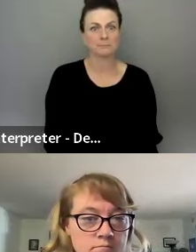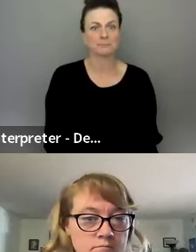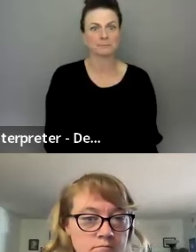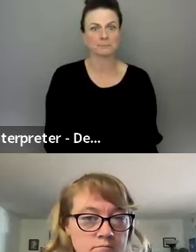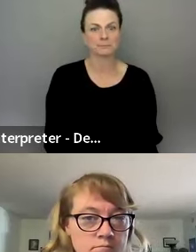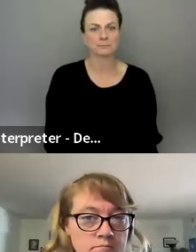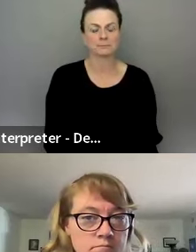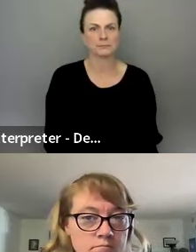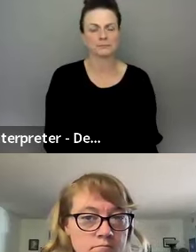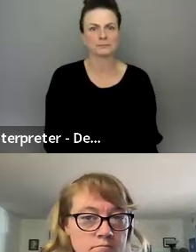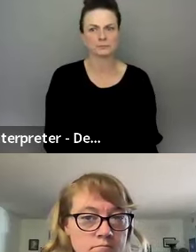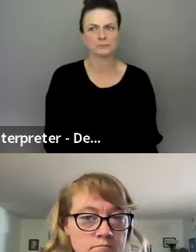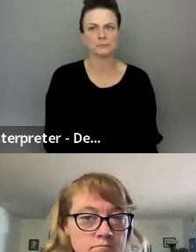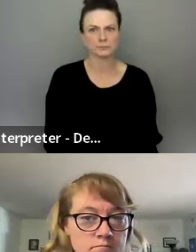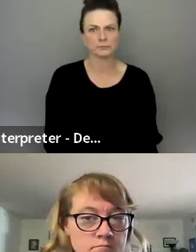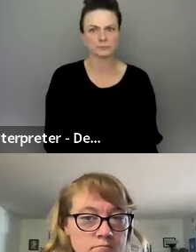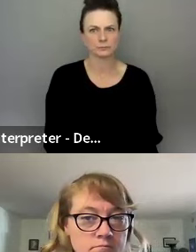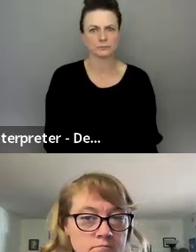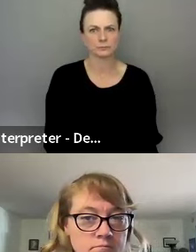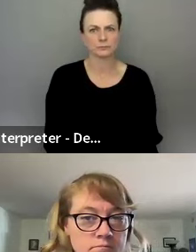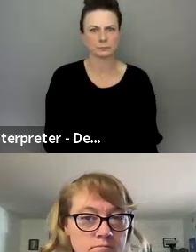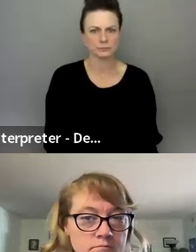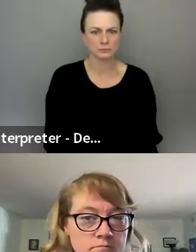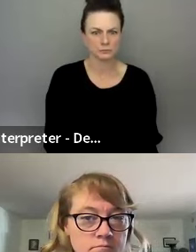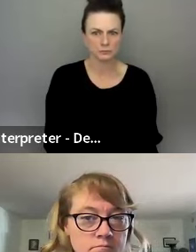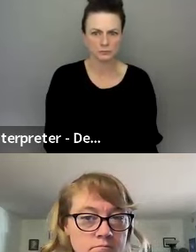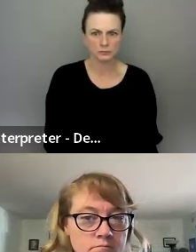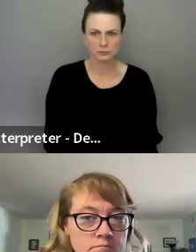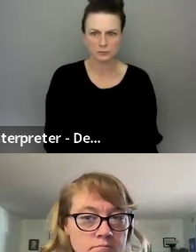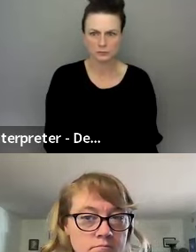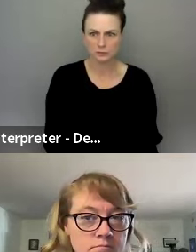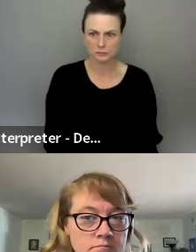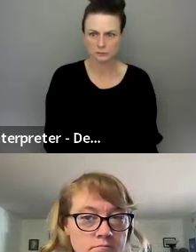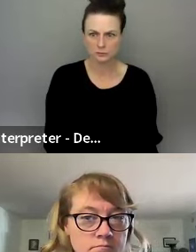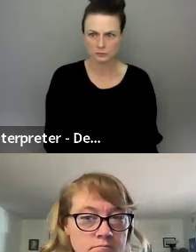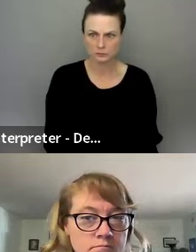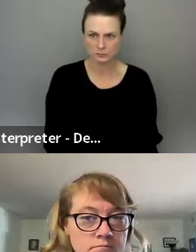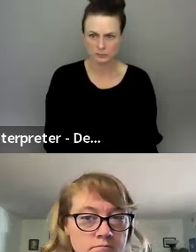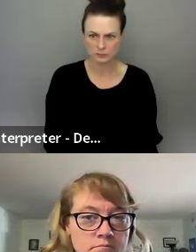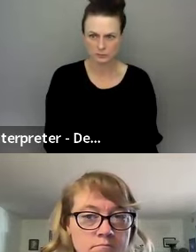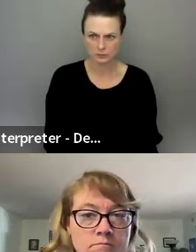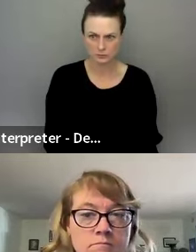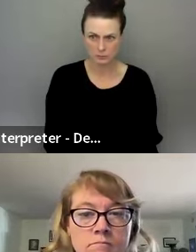Yeah. Oh, great. Great. And Emmanuel, you are still maybe, right?